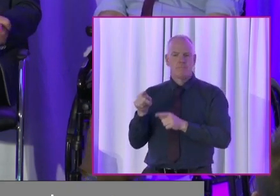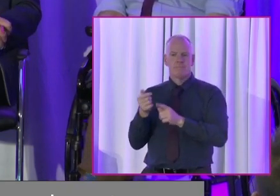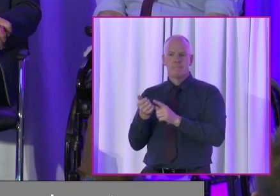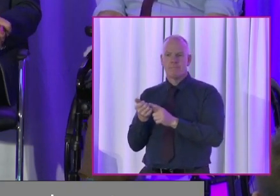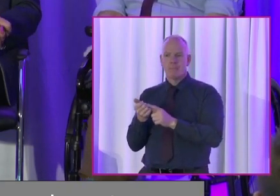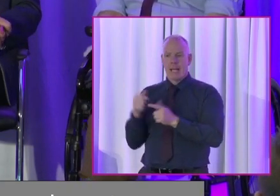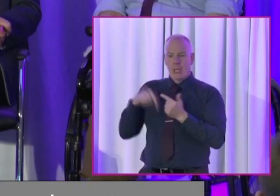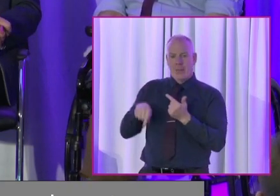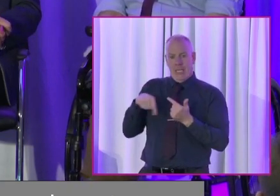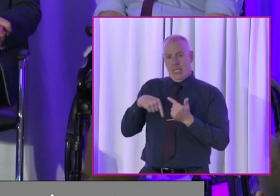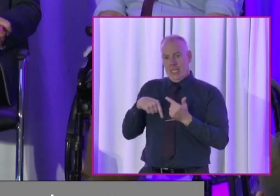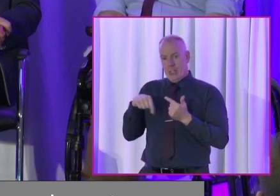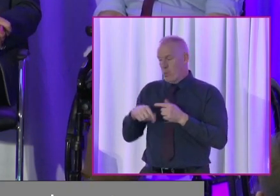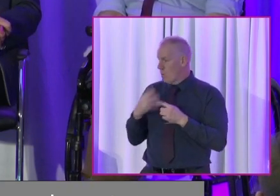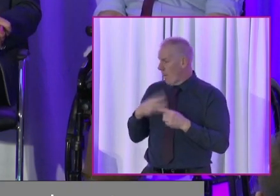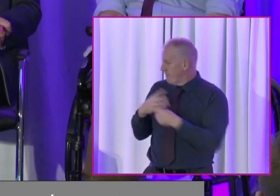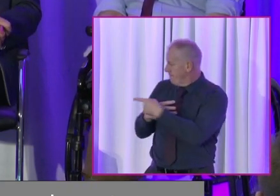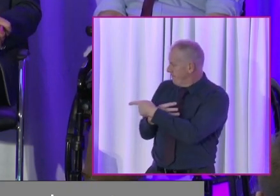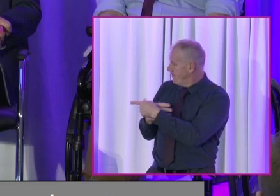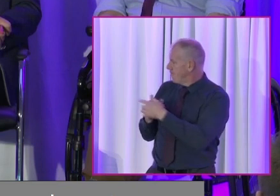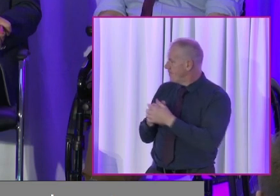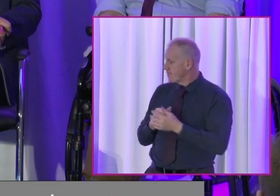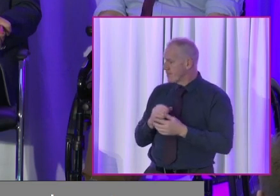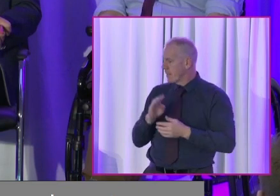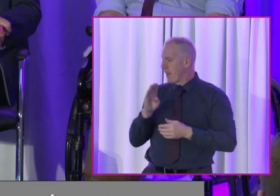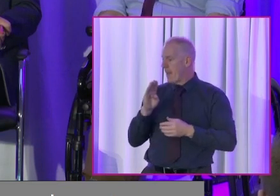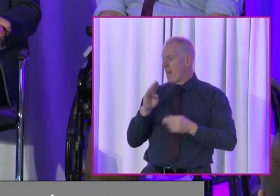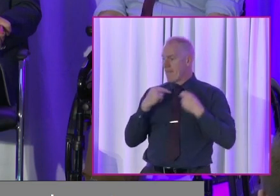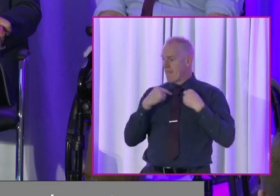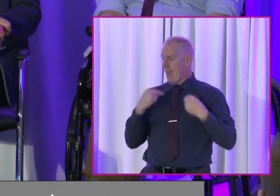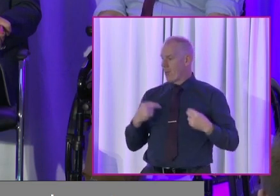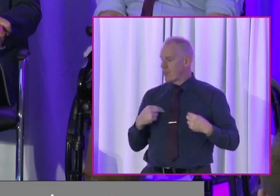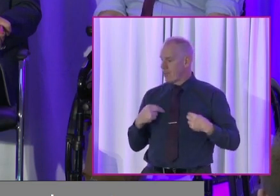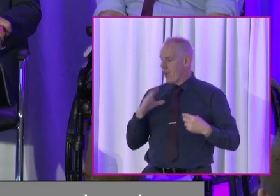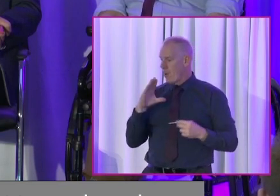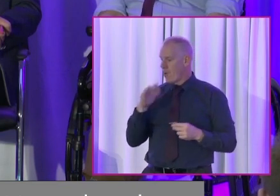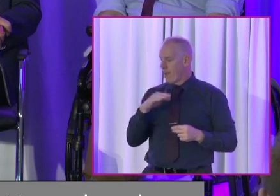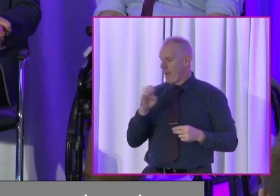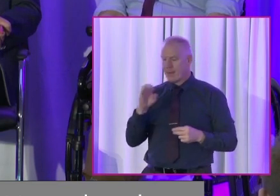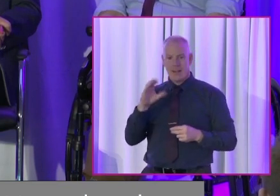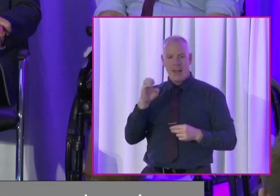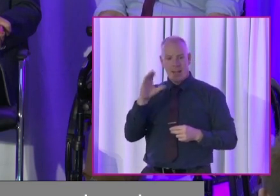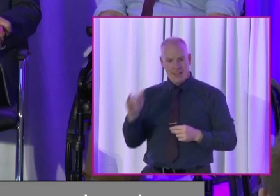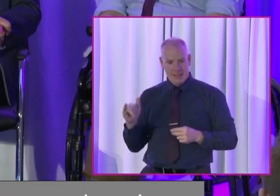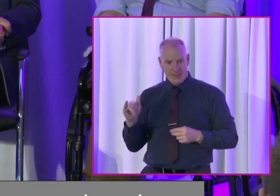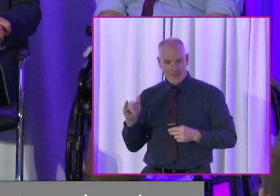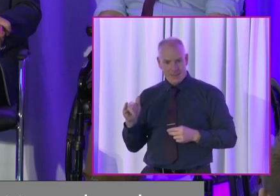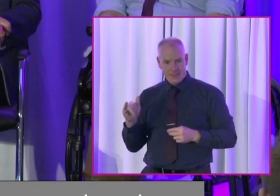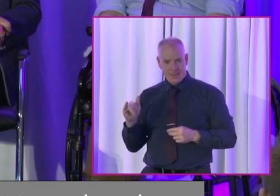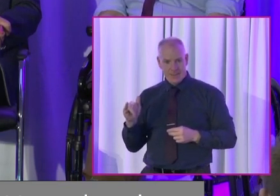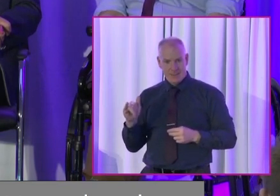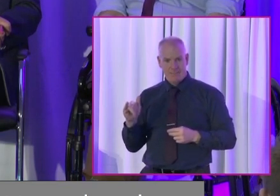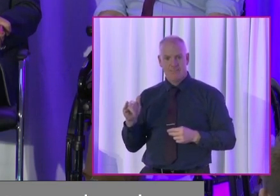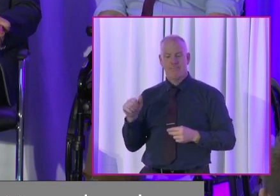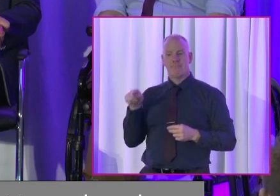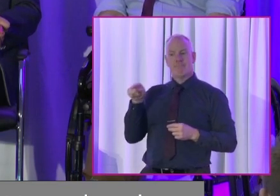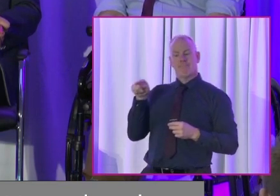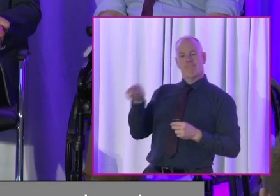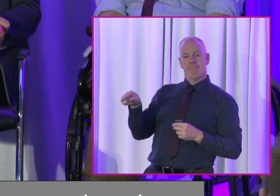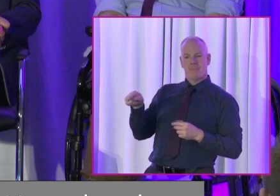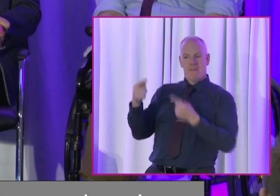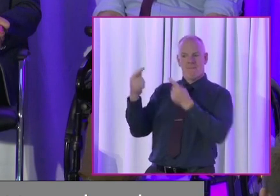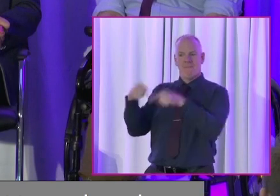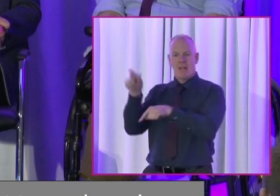closest to me here is barrister Lorraine Lally. And Lorraine will be our